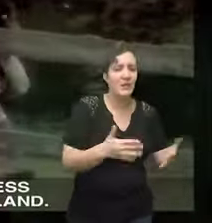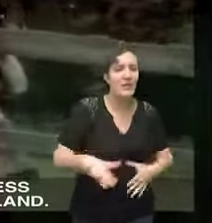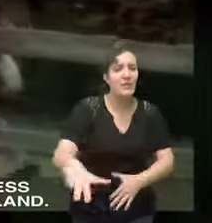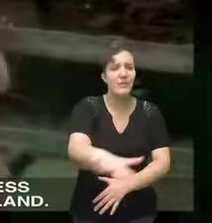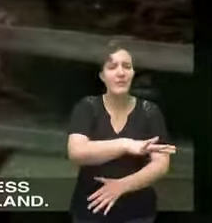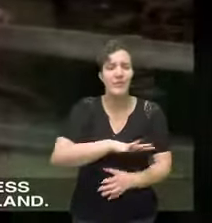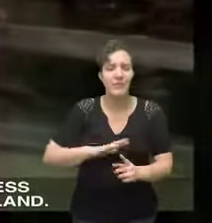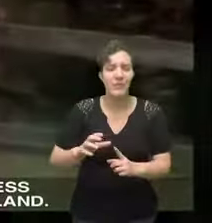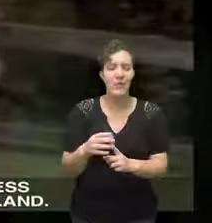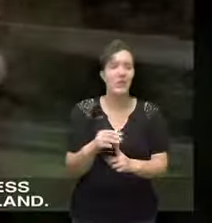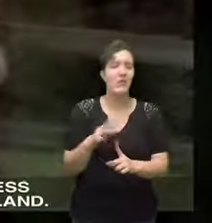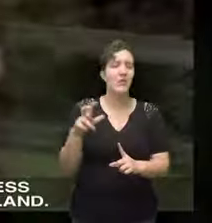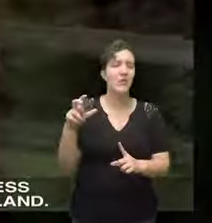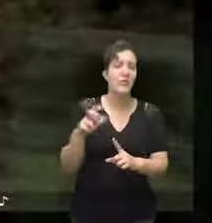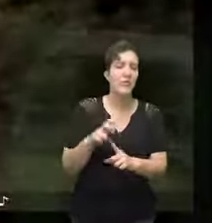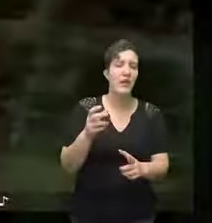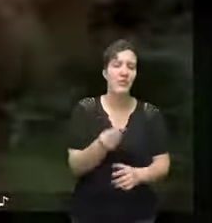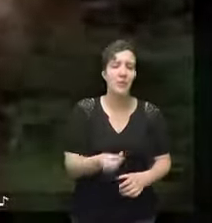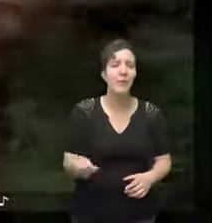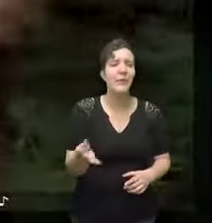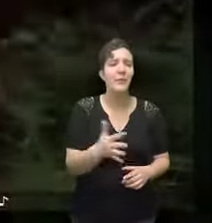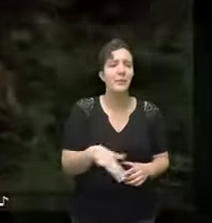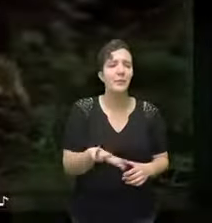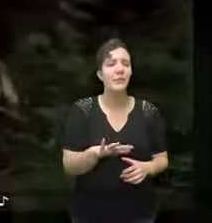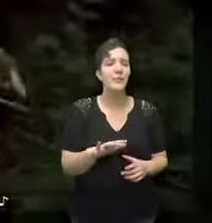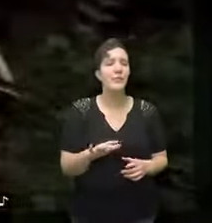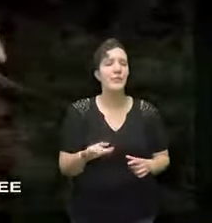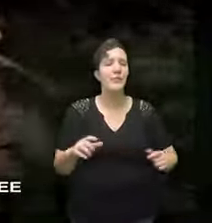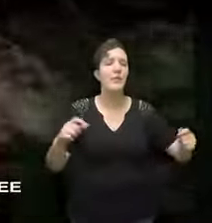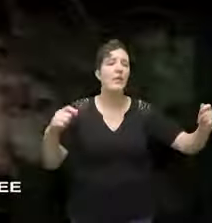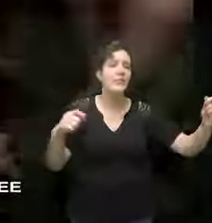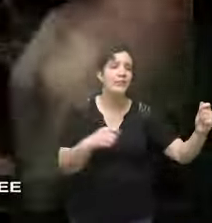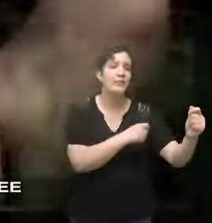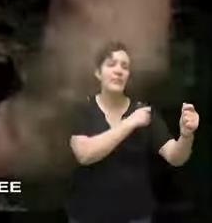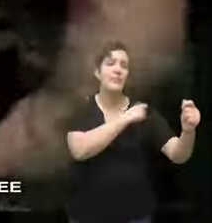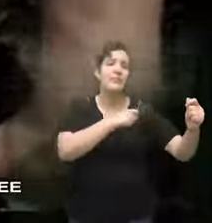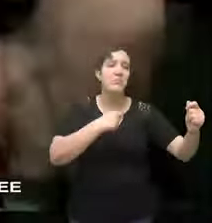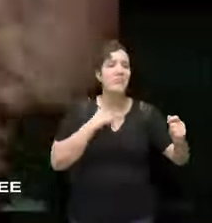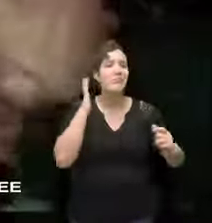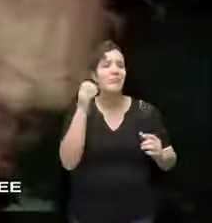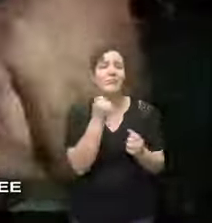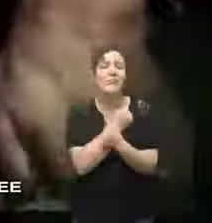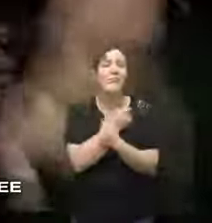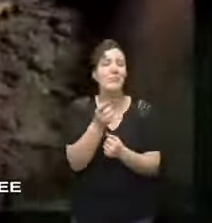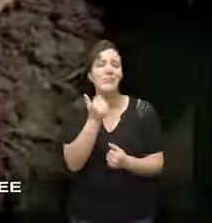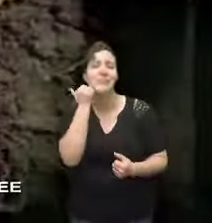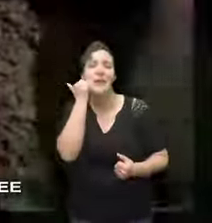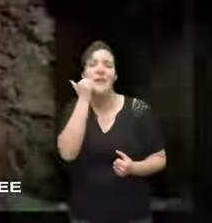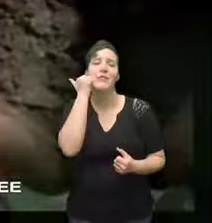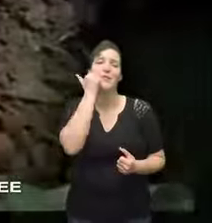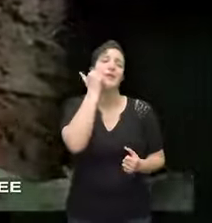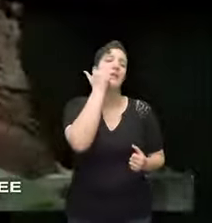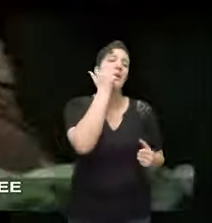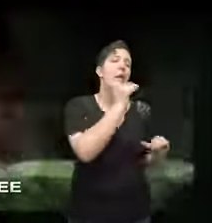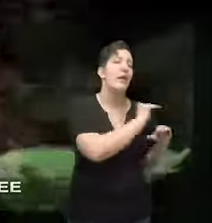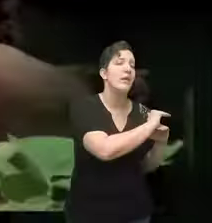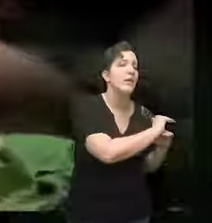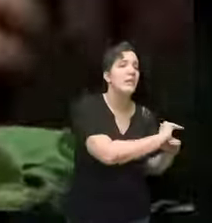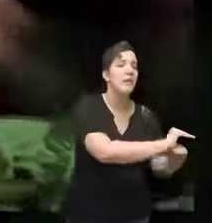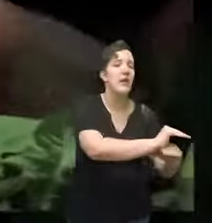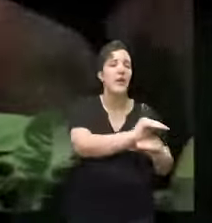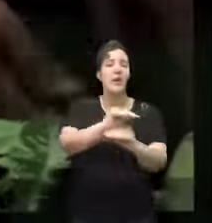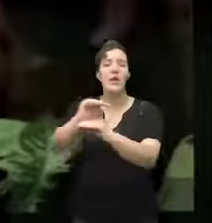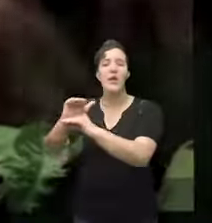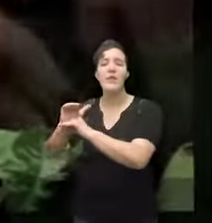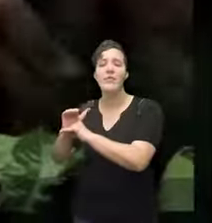in the a rich and plentiful land and I would love thee every day